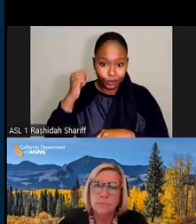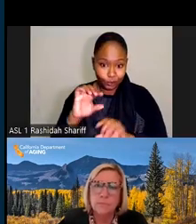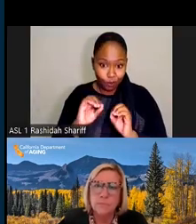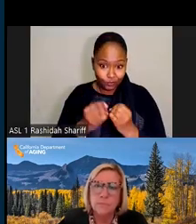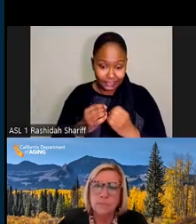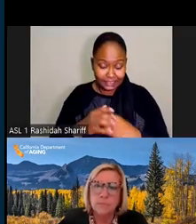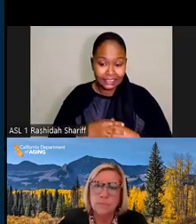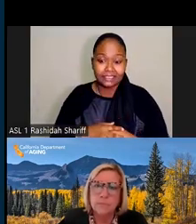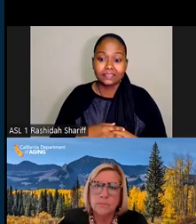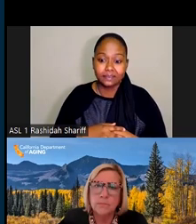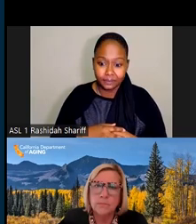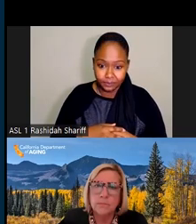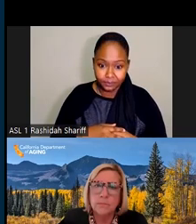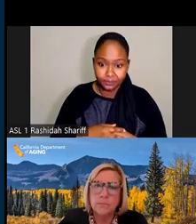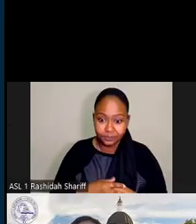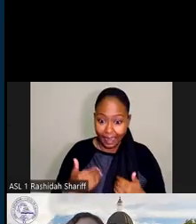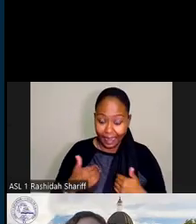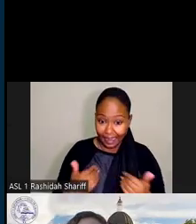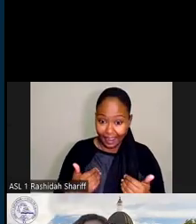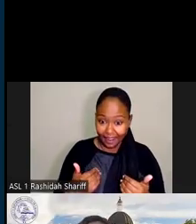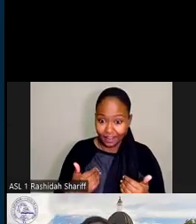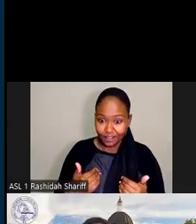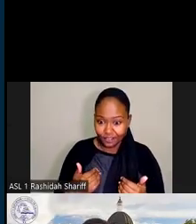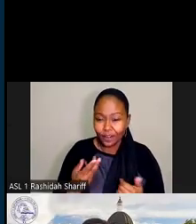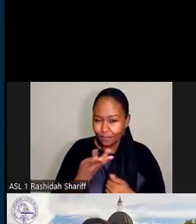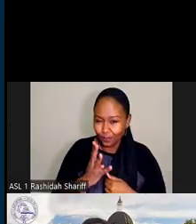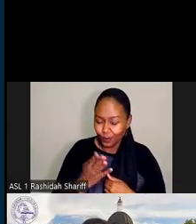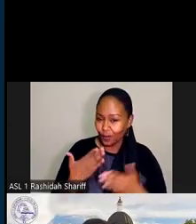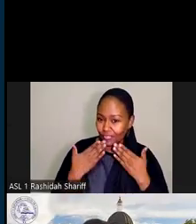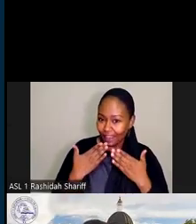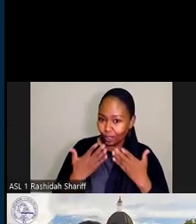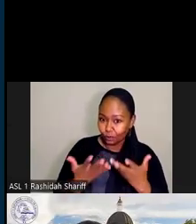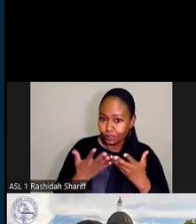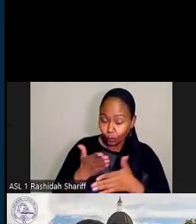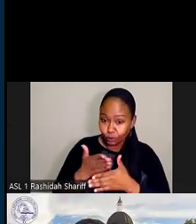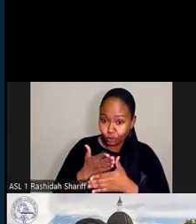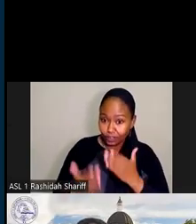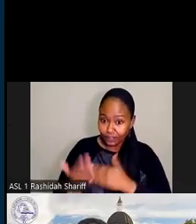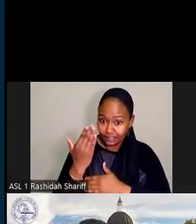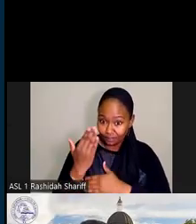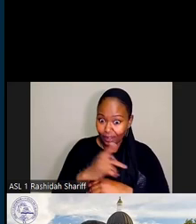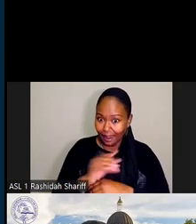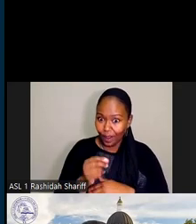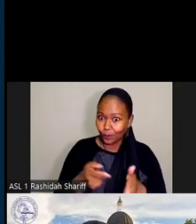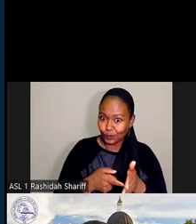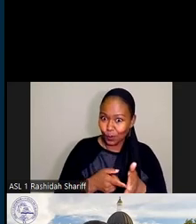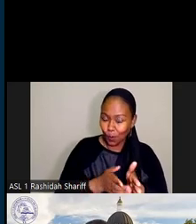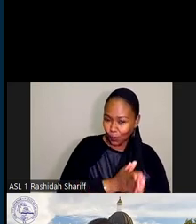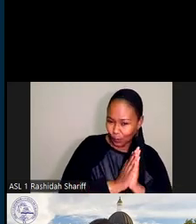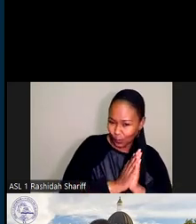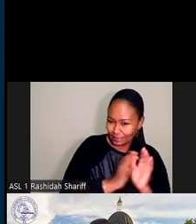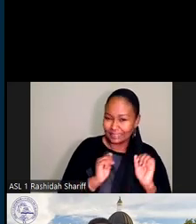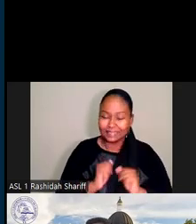as well as I do have a number of thank yous I want to share this morning. And then, of course, a request as we move this work forward